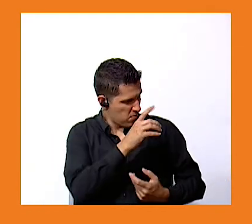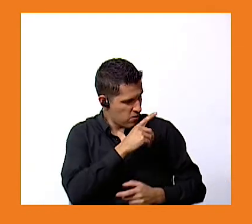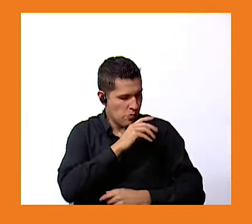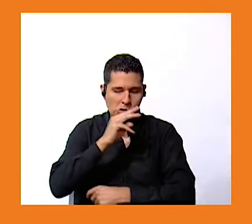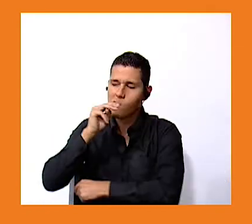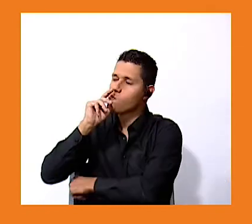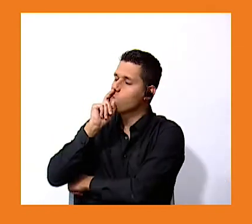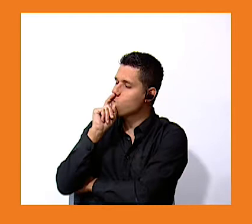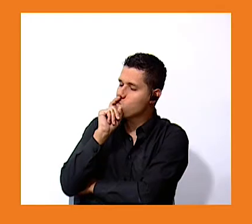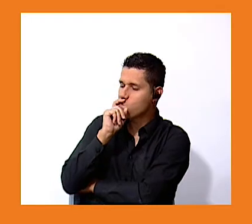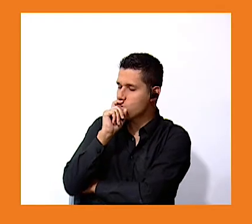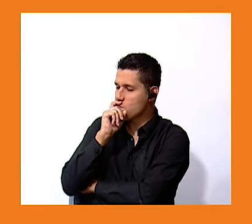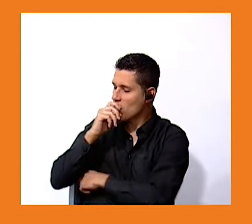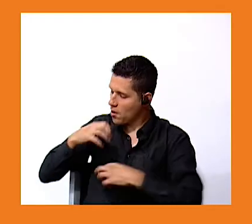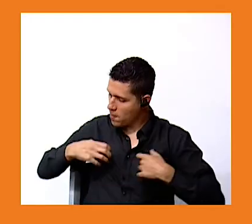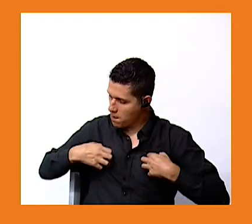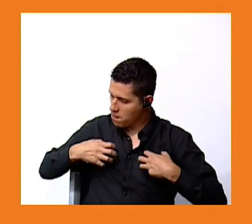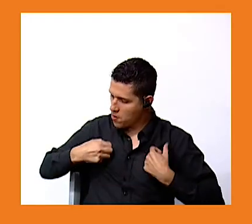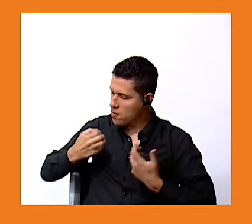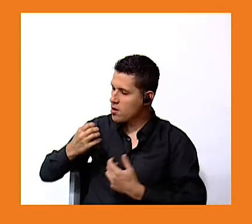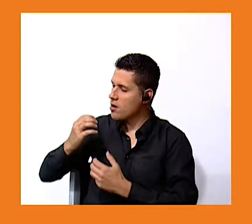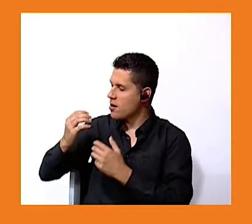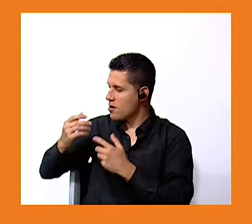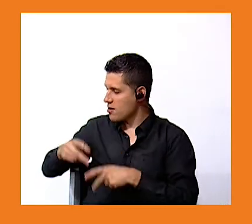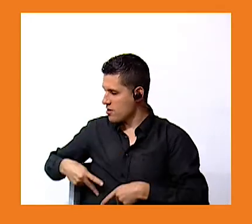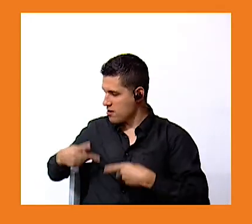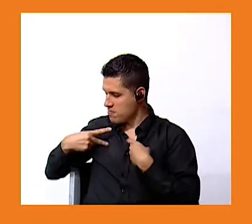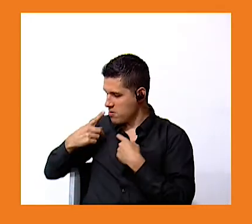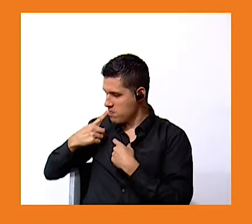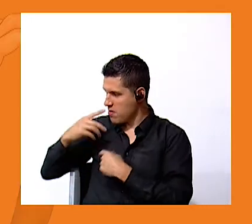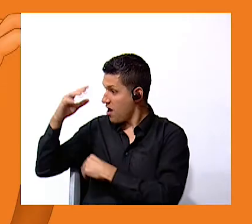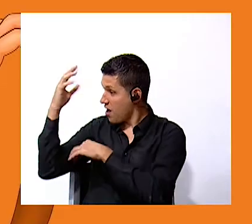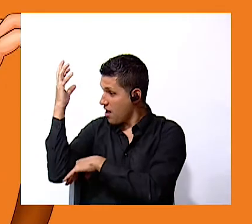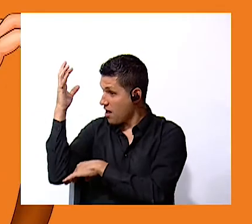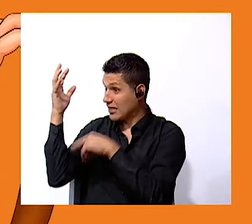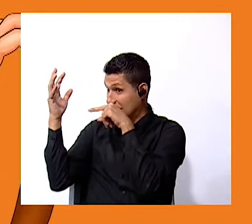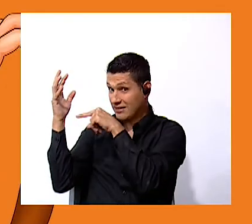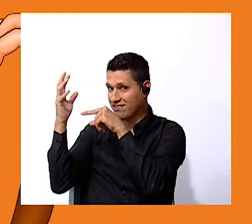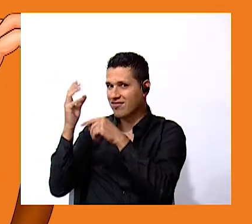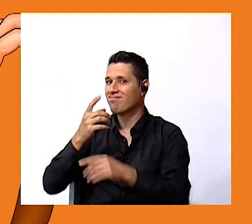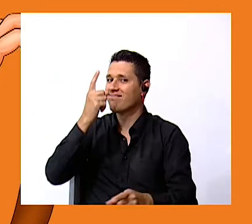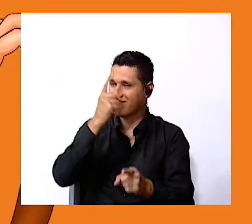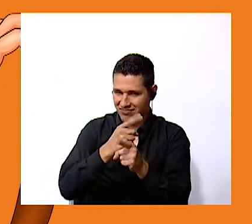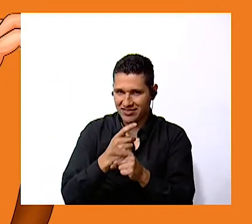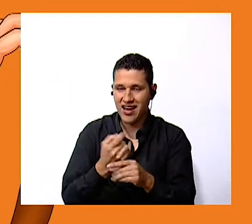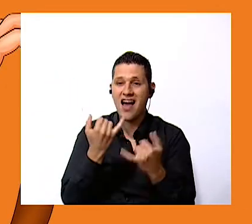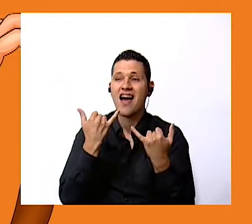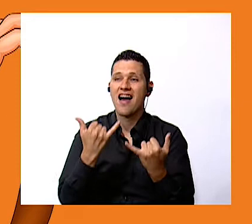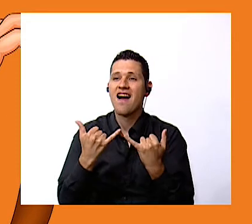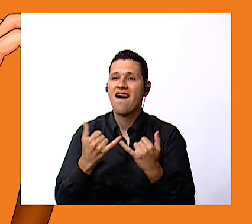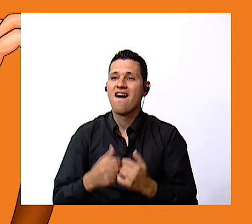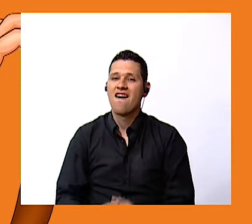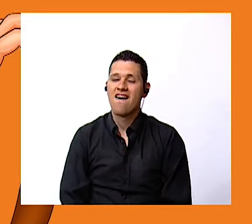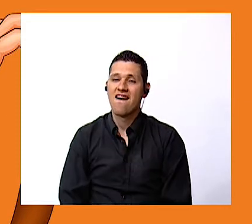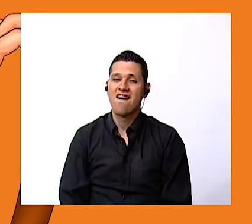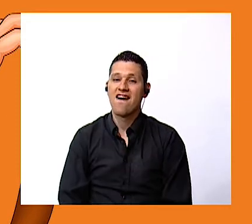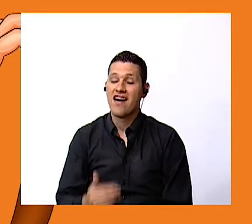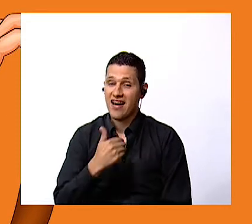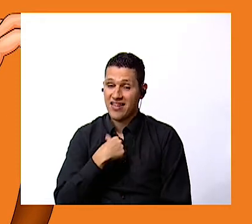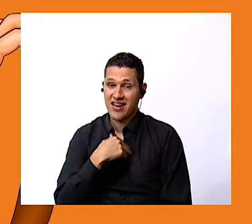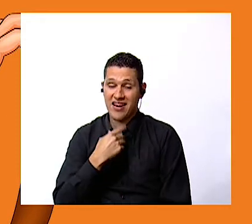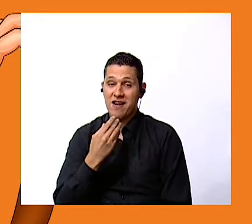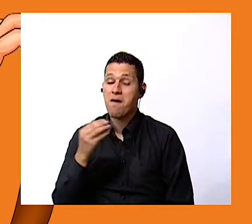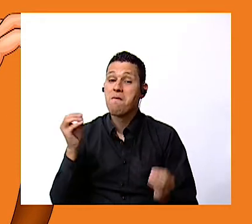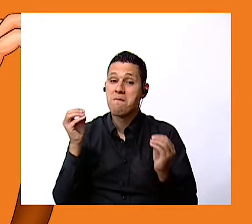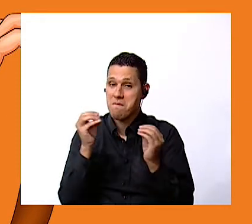monkeys live on a tree correct now i have some questions for you